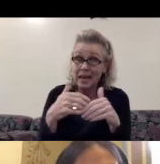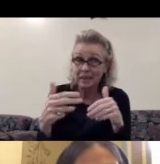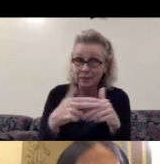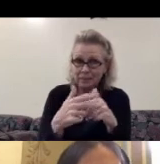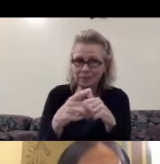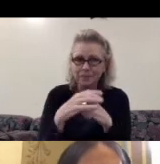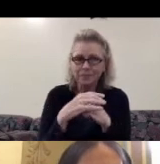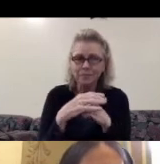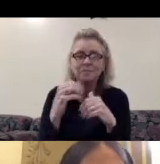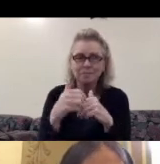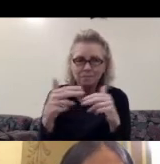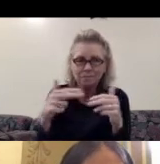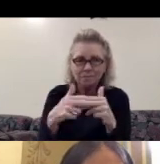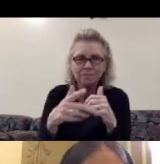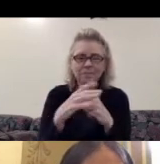Next one, please.